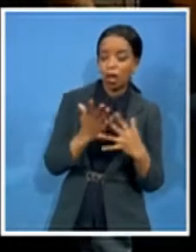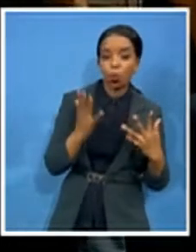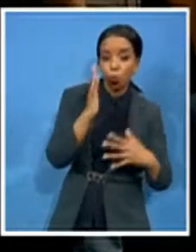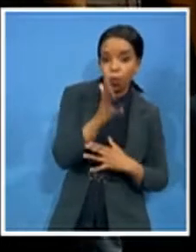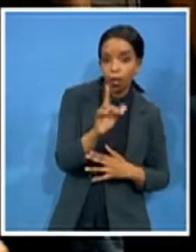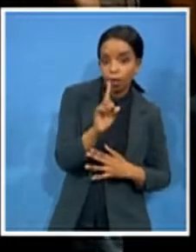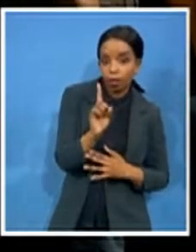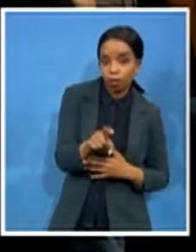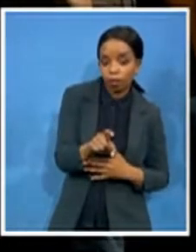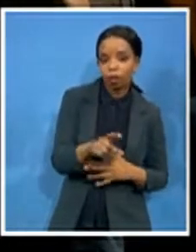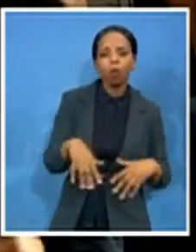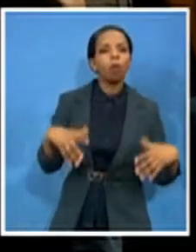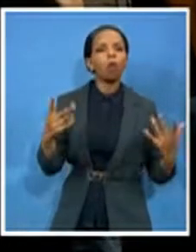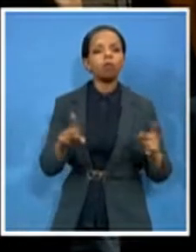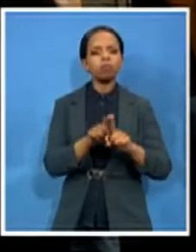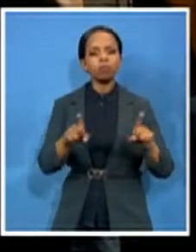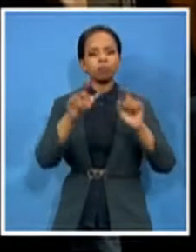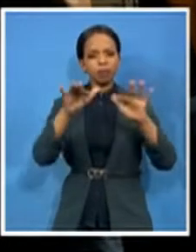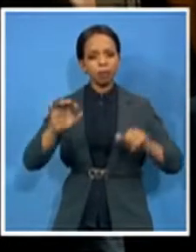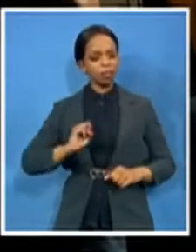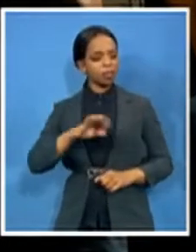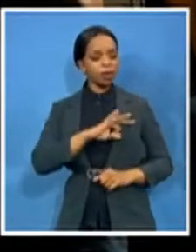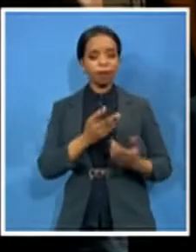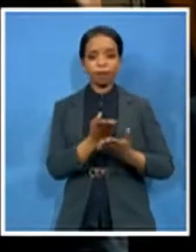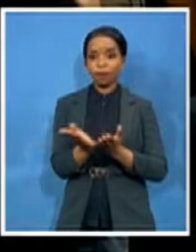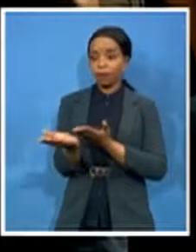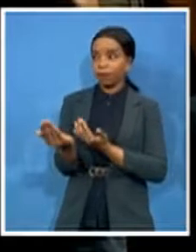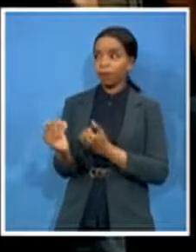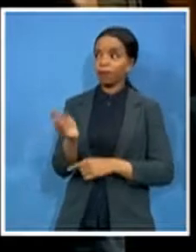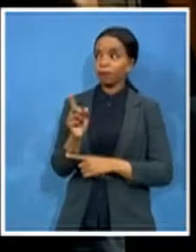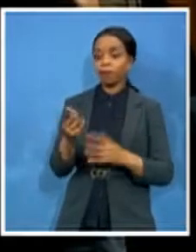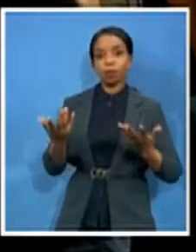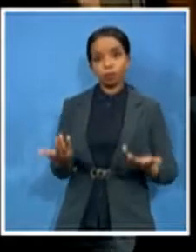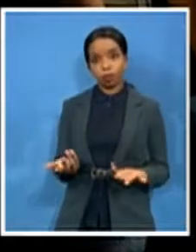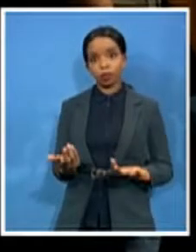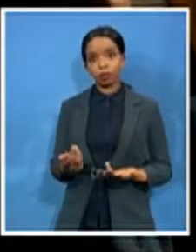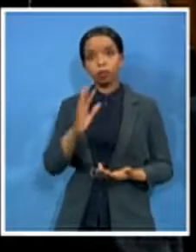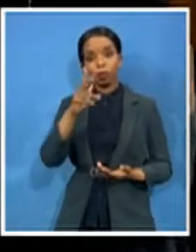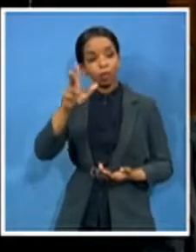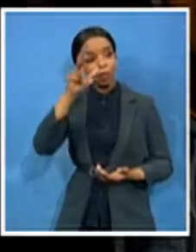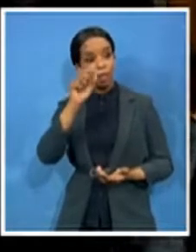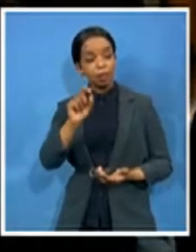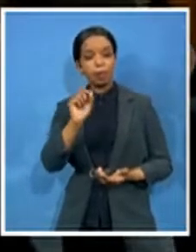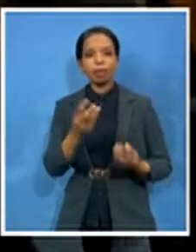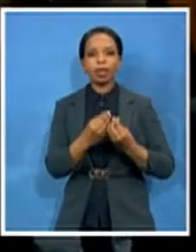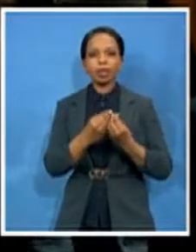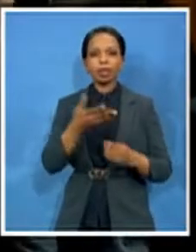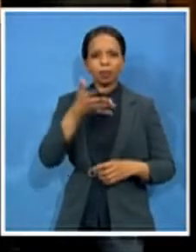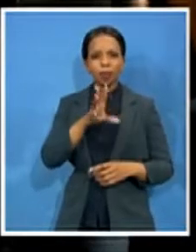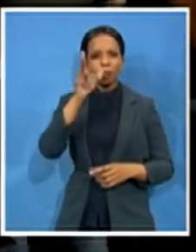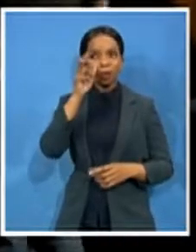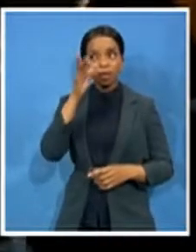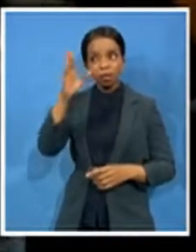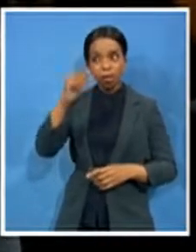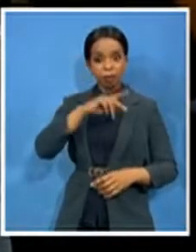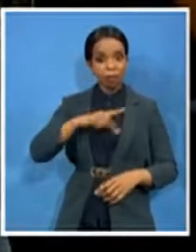they will be perhaps they will hear what they want to hear from the premier but at this moment we are at department of health northwest